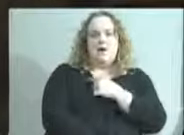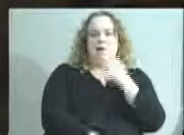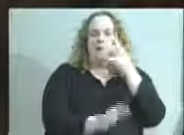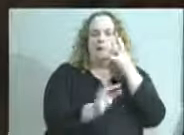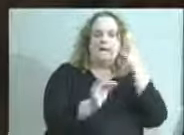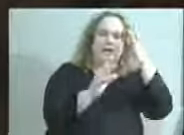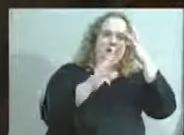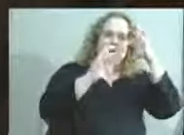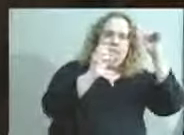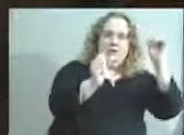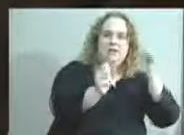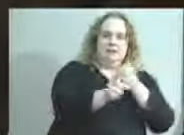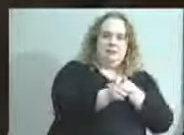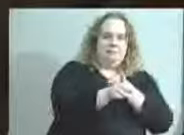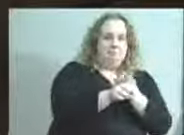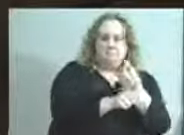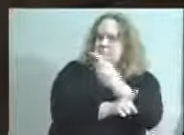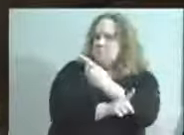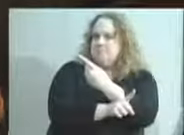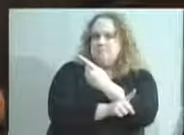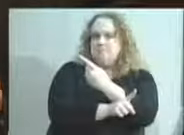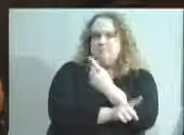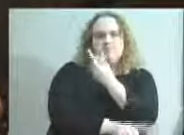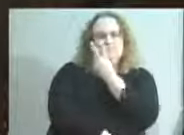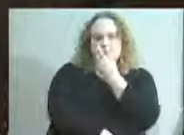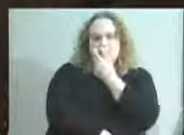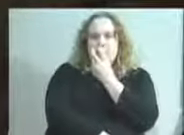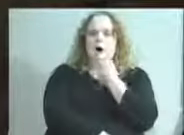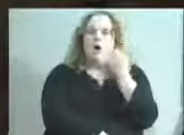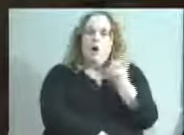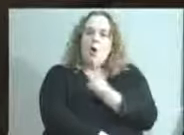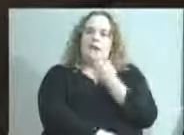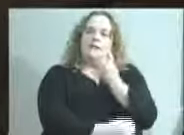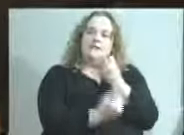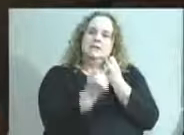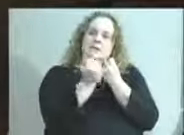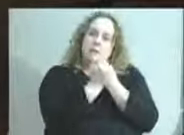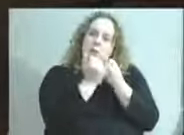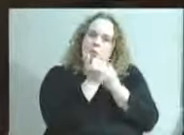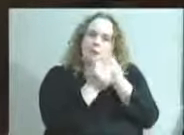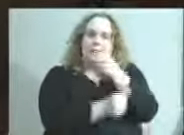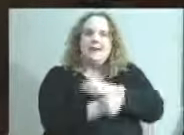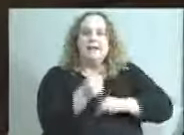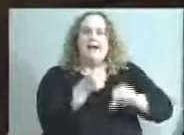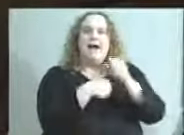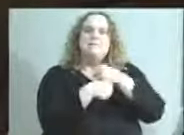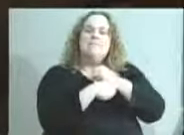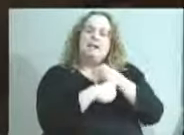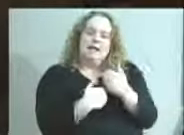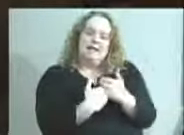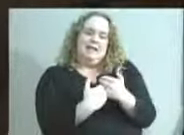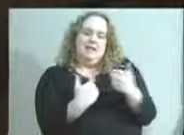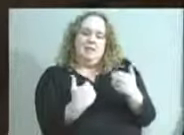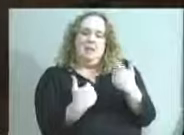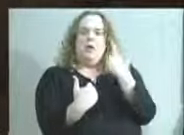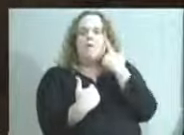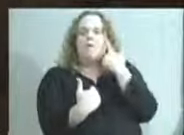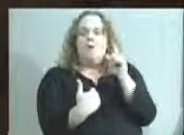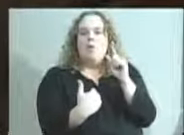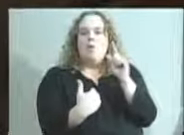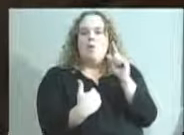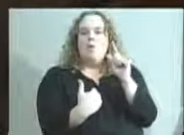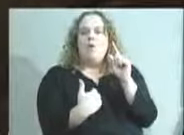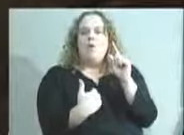her agenda. It's always been that we've had this alignment, and in creating this separation, it's really to create,